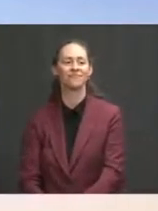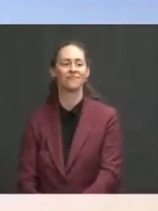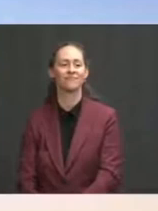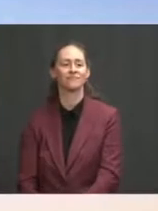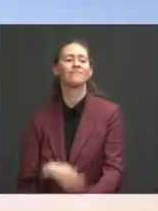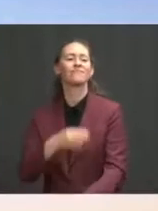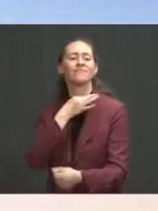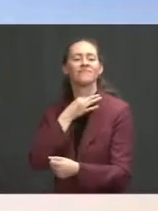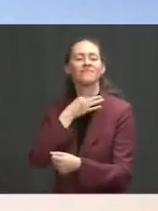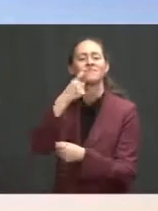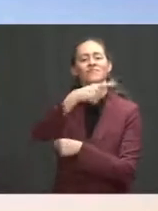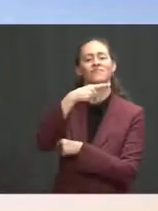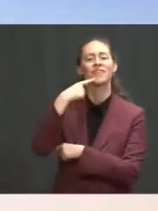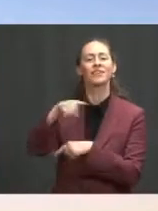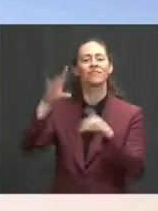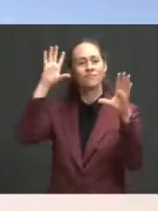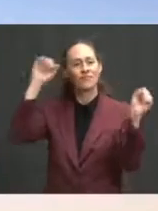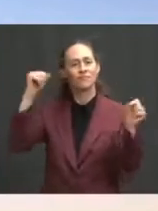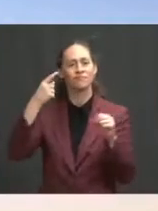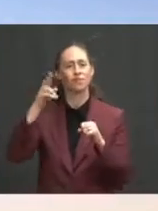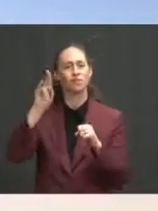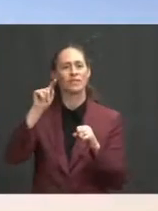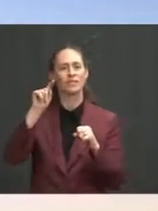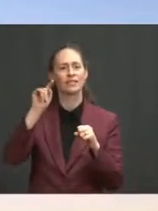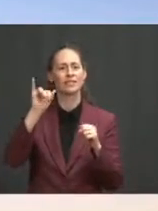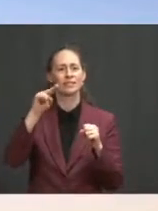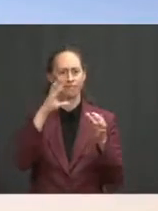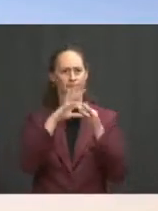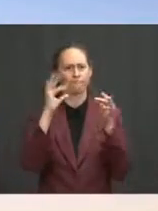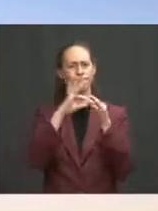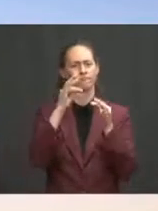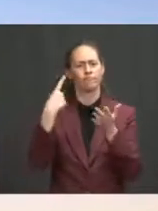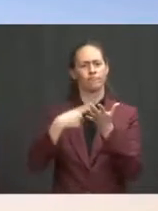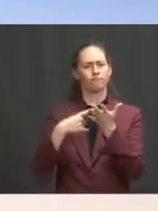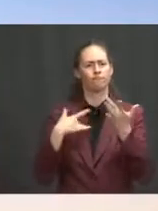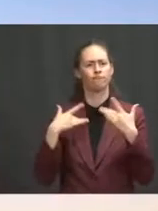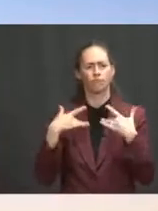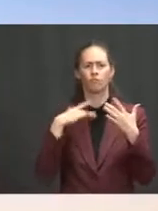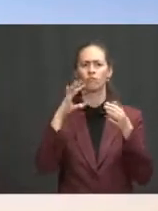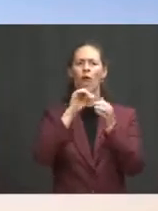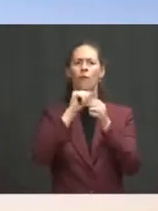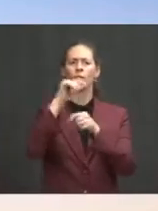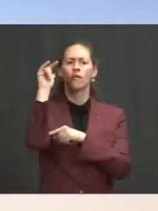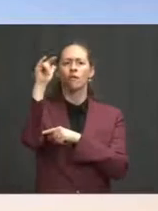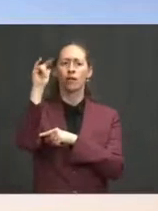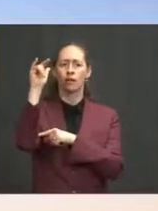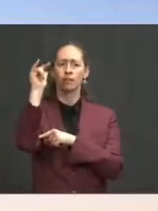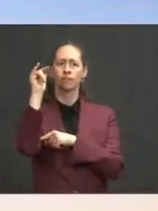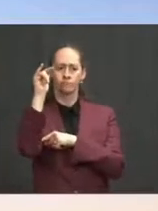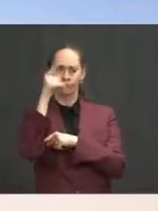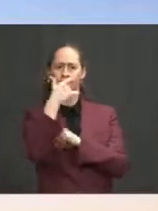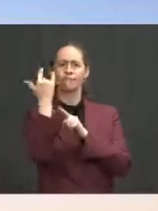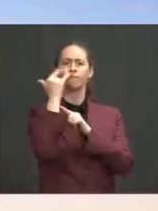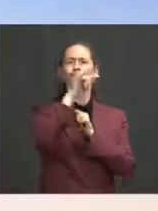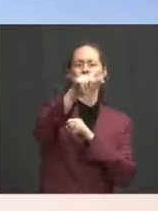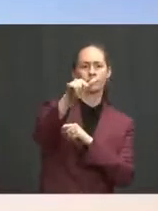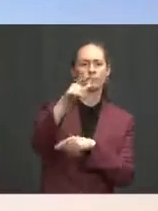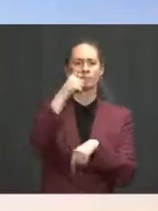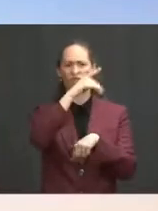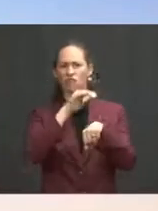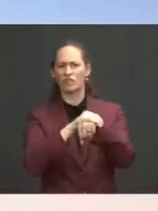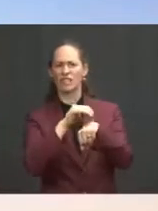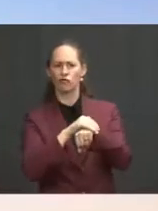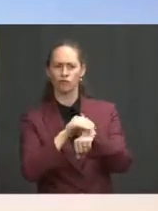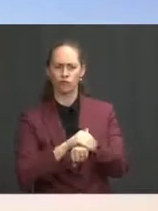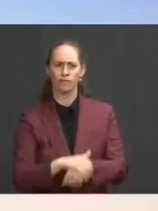Putin says that a U.S. reconnaissance aircraft was operating in sync with a British destroyer last week in the Black Sea. Was the U.S. coordinating with the